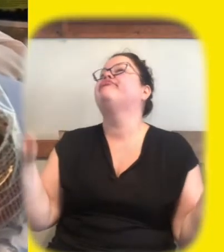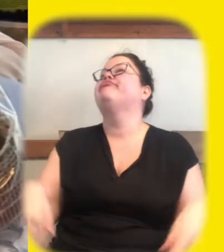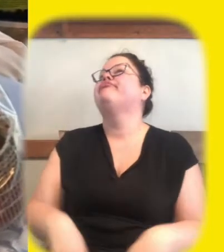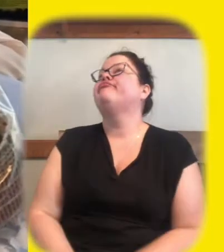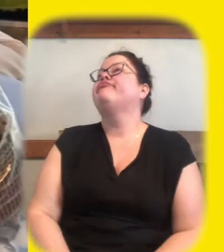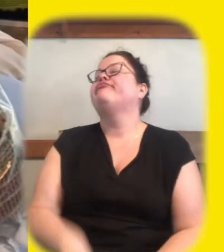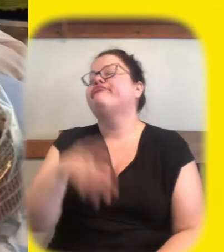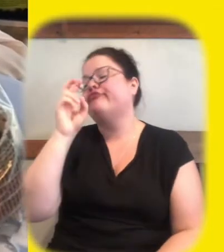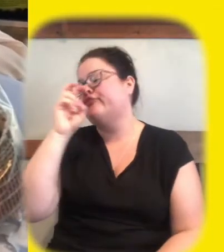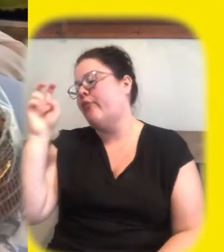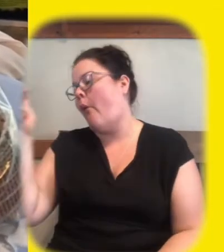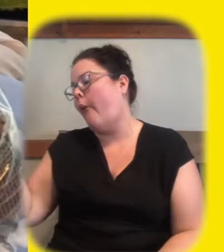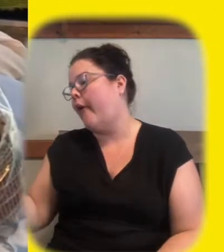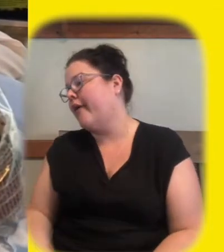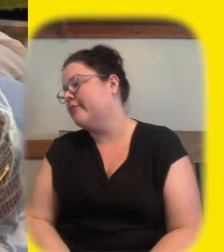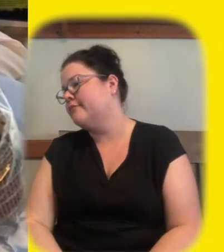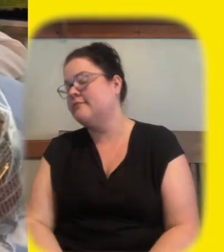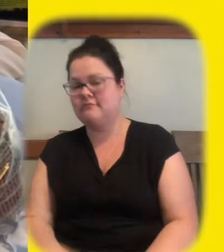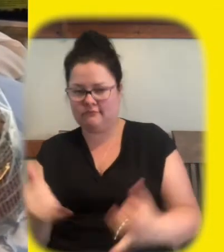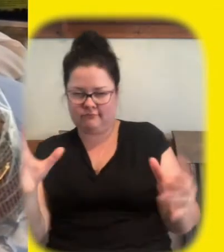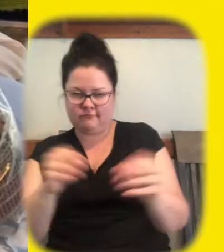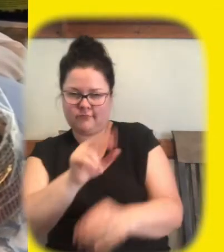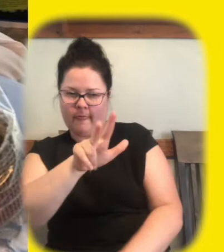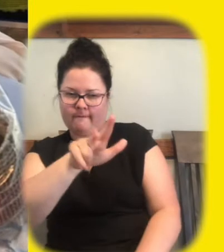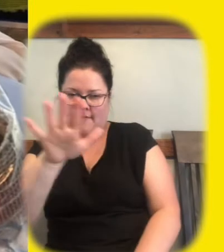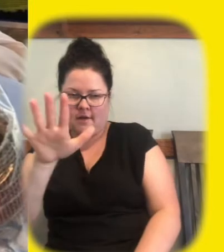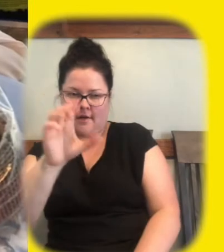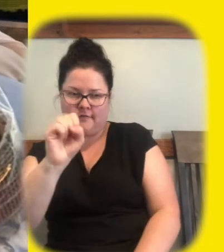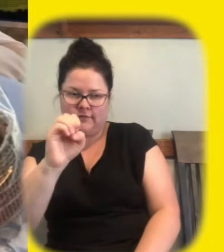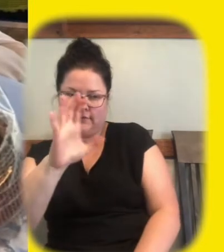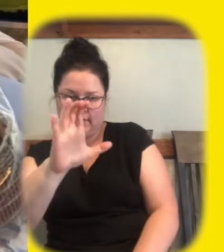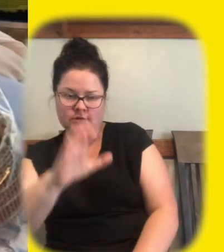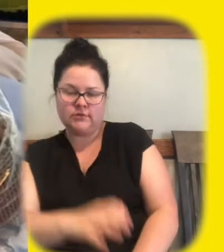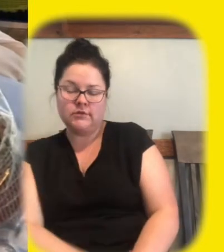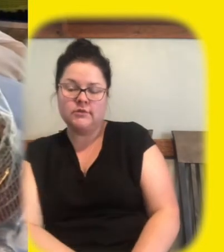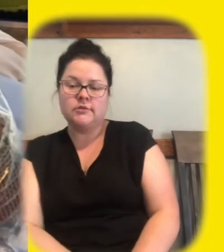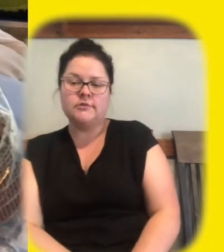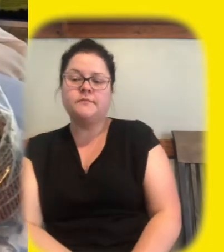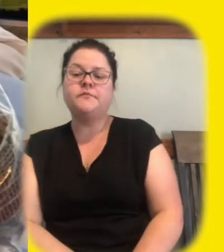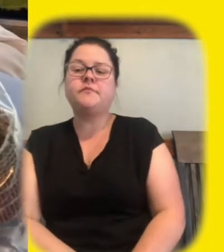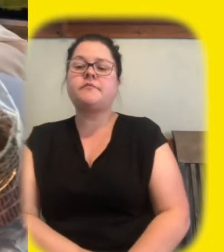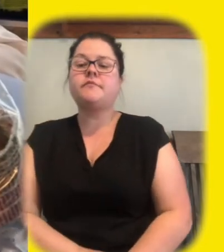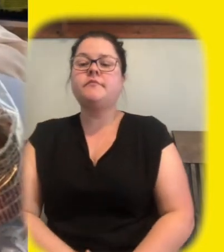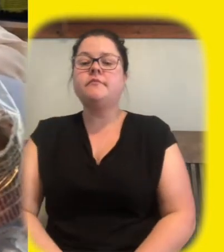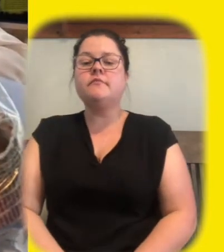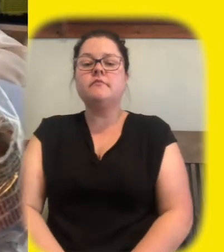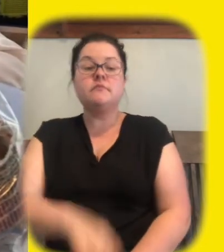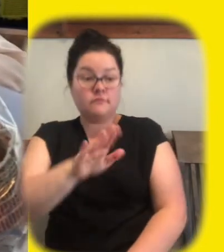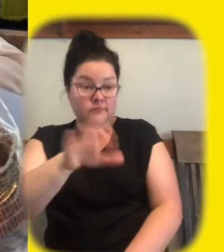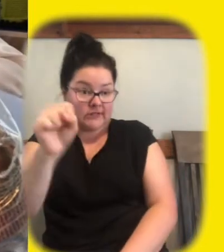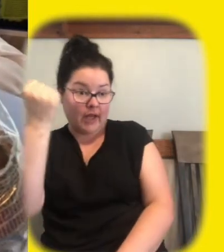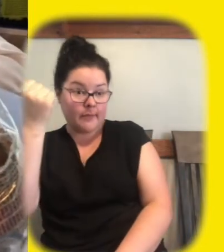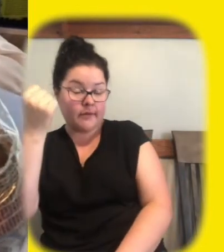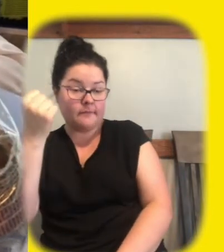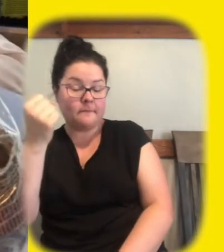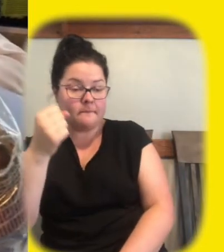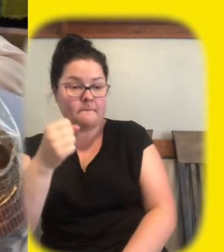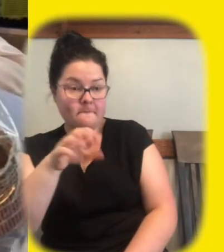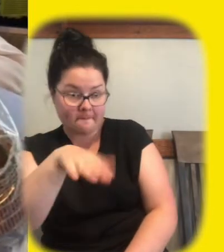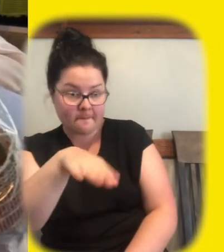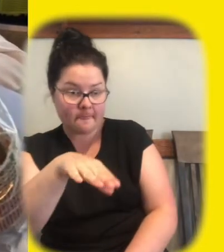okay we're now at about 35 so simon